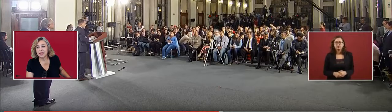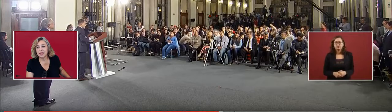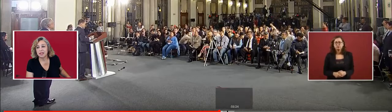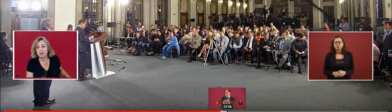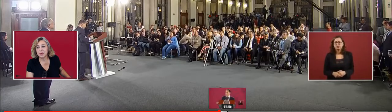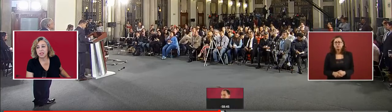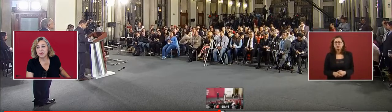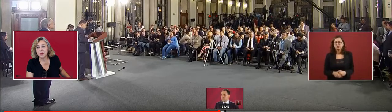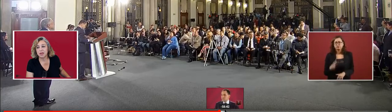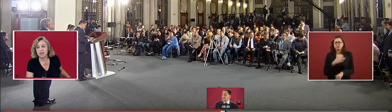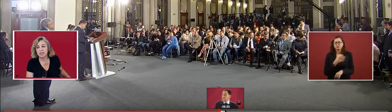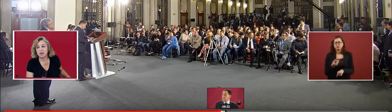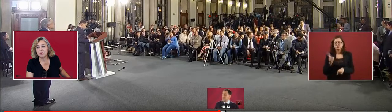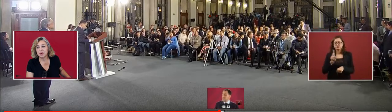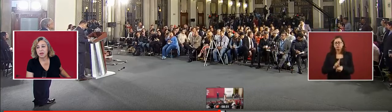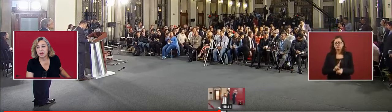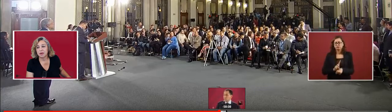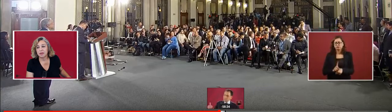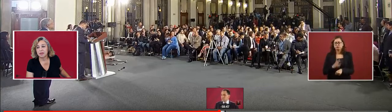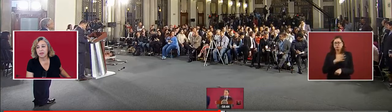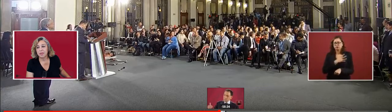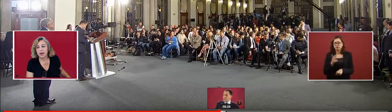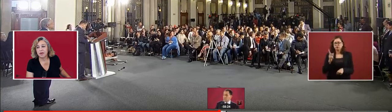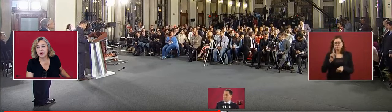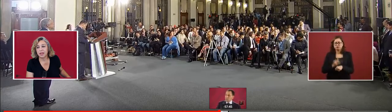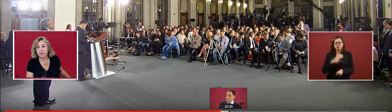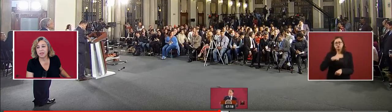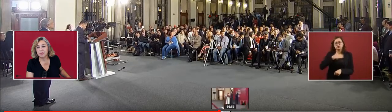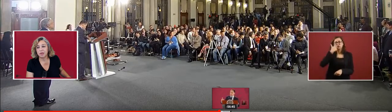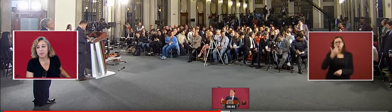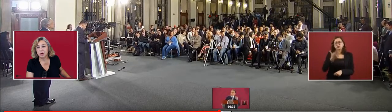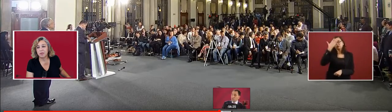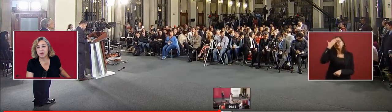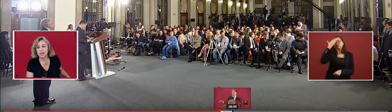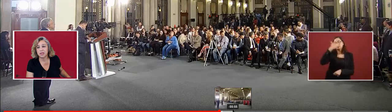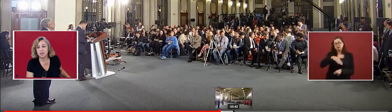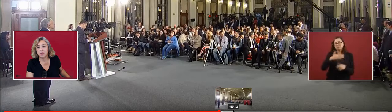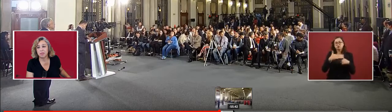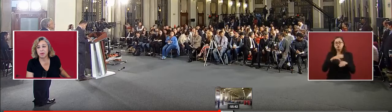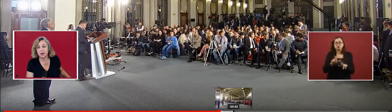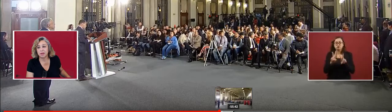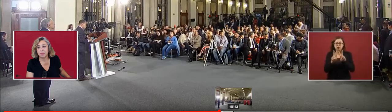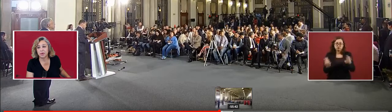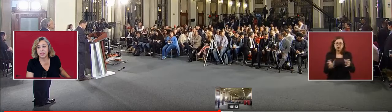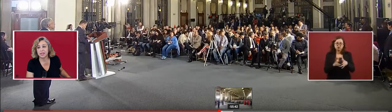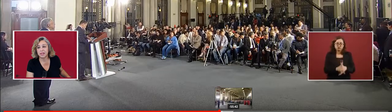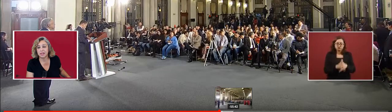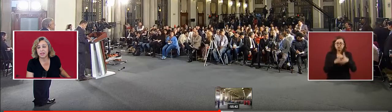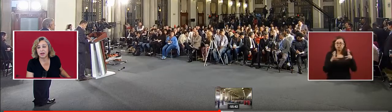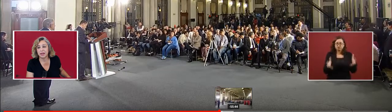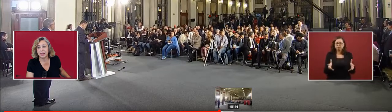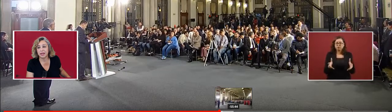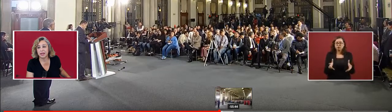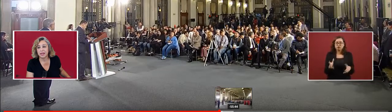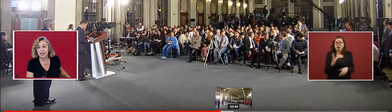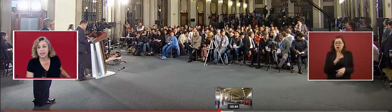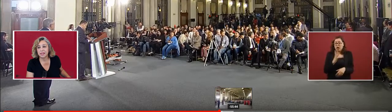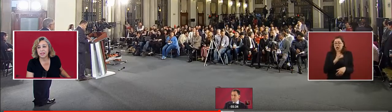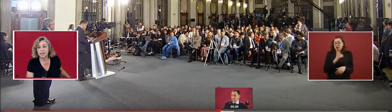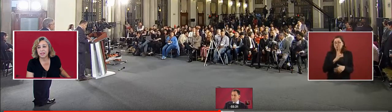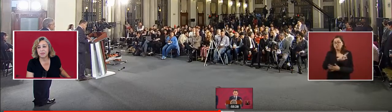guys. It's a little too much for me. You guys can somehow get this some other part. I want to get to where the part the president's talking.